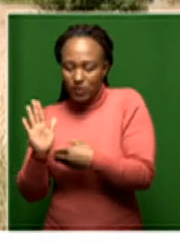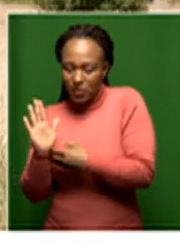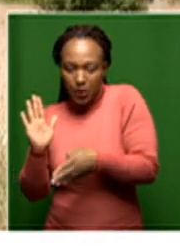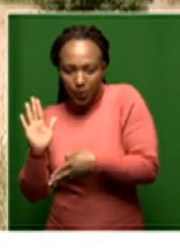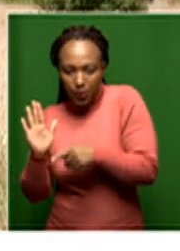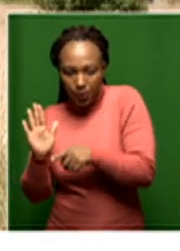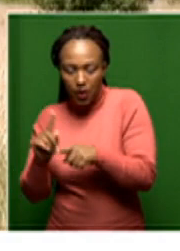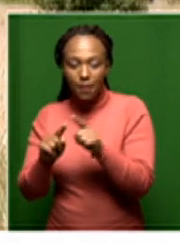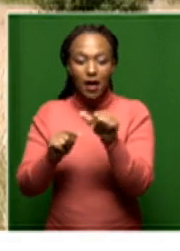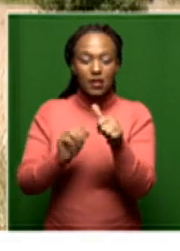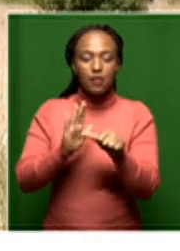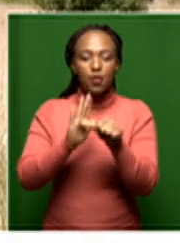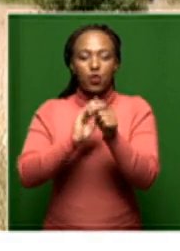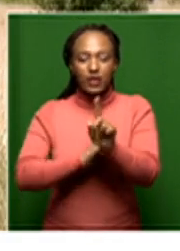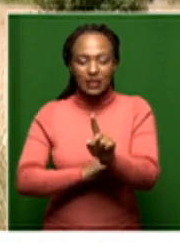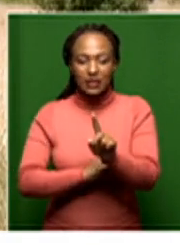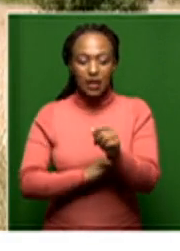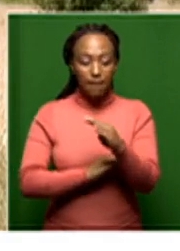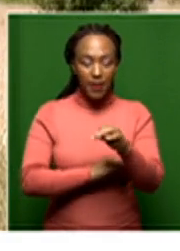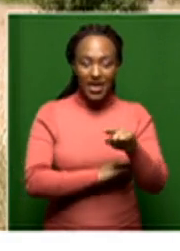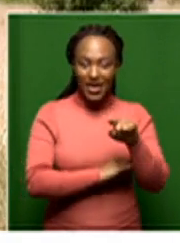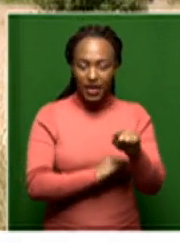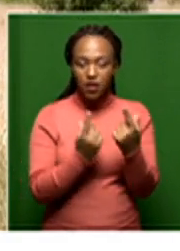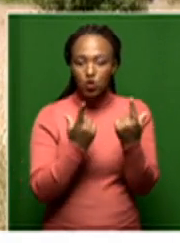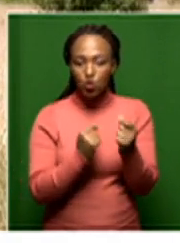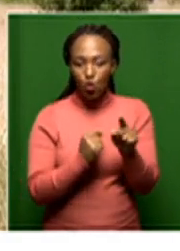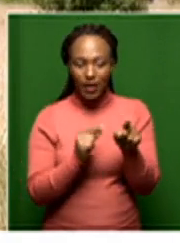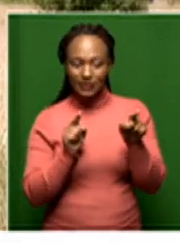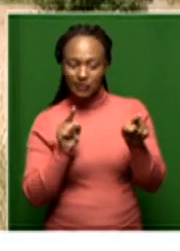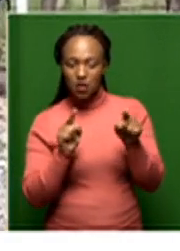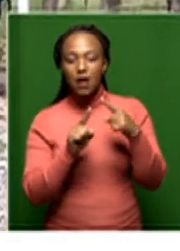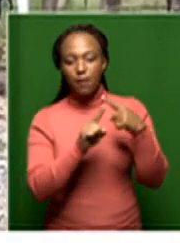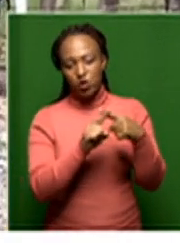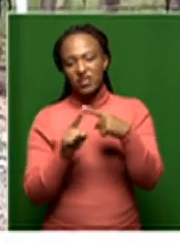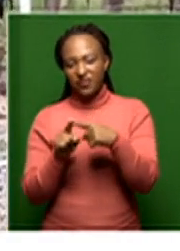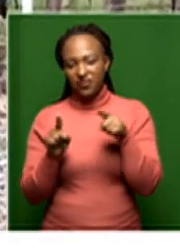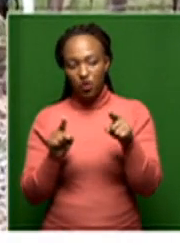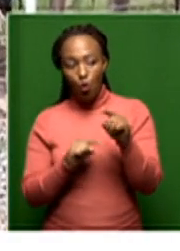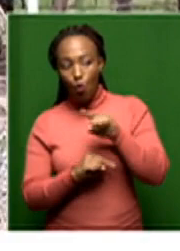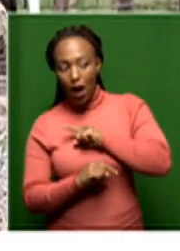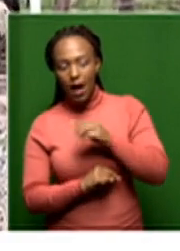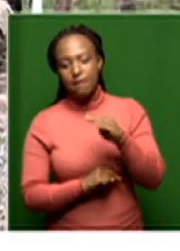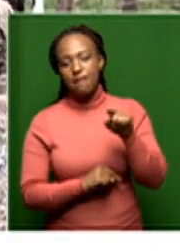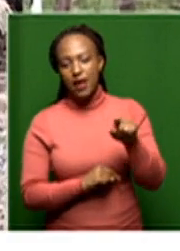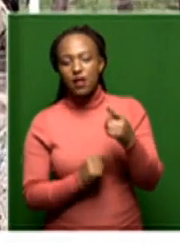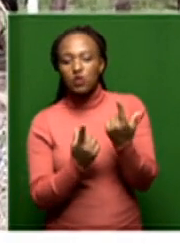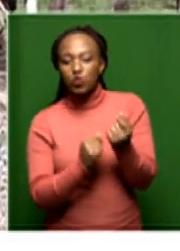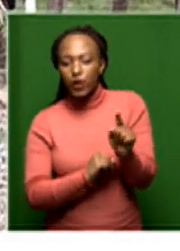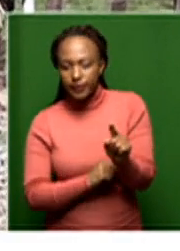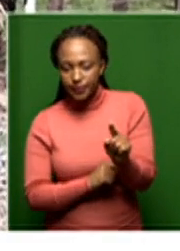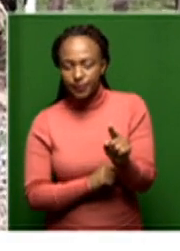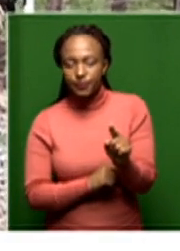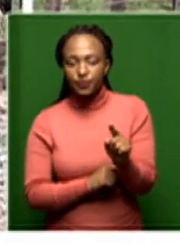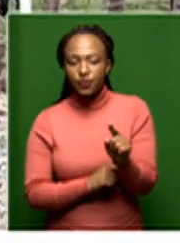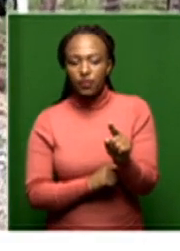also important in another respect, what the bill does, and those are the two positive aspects to it, what the bill does is